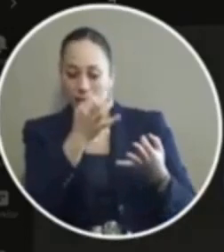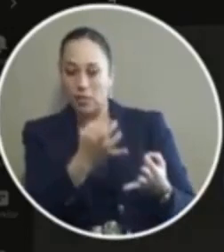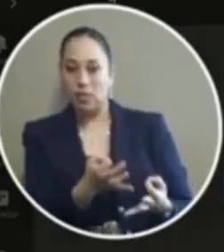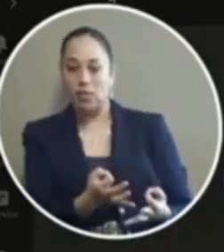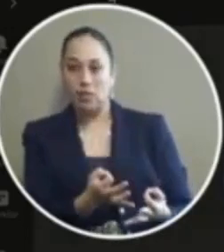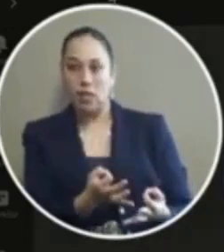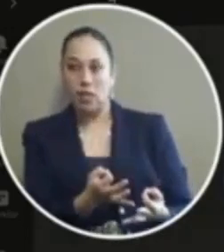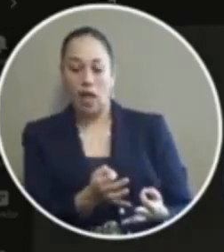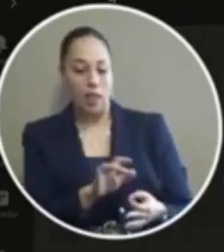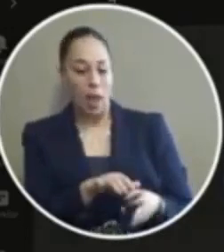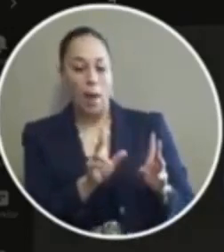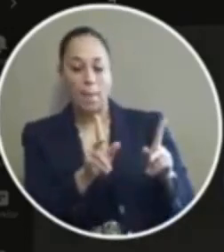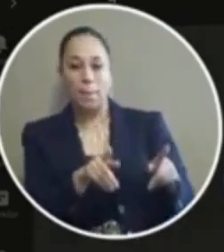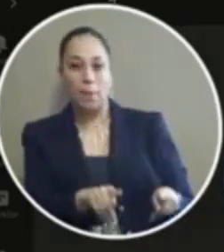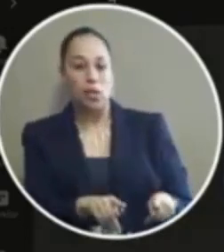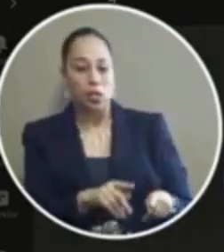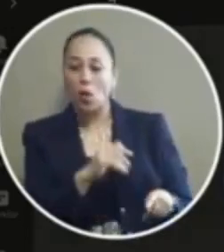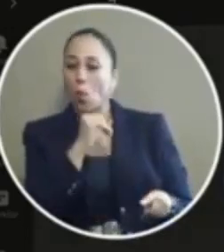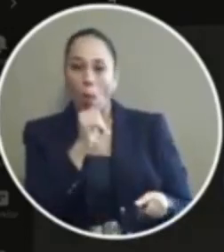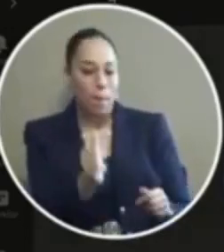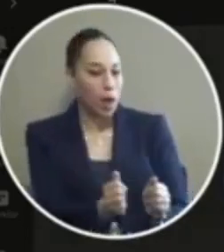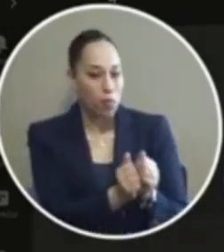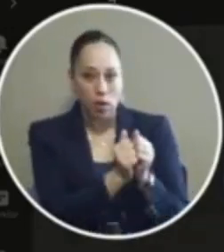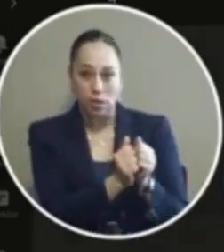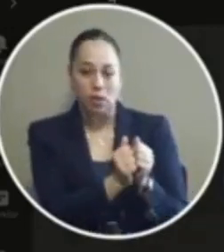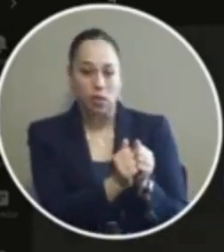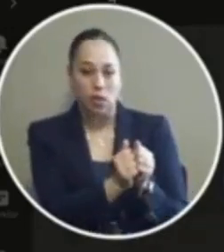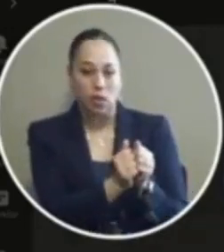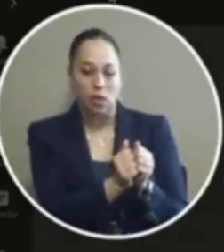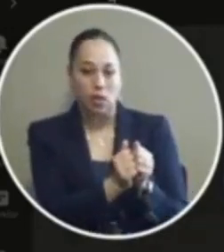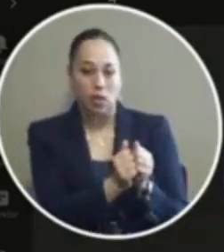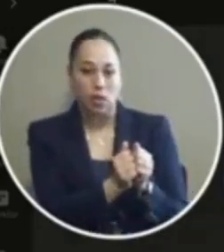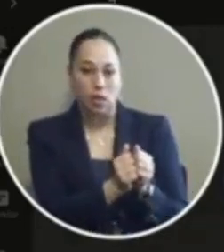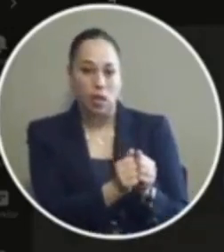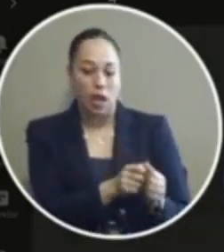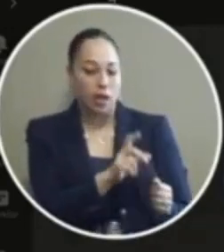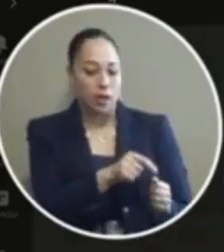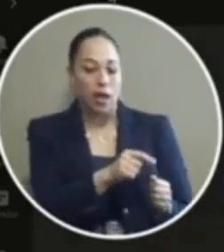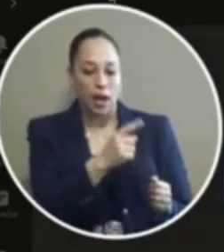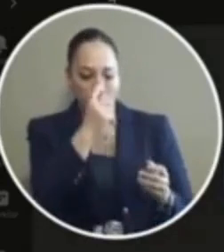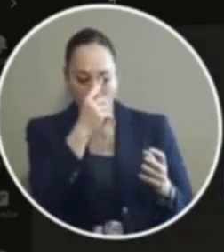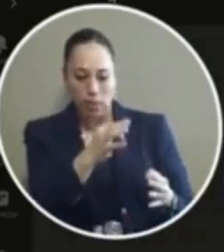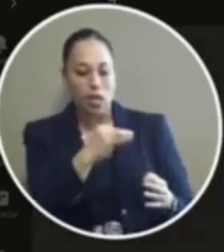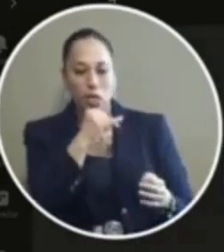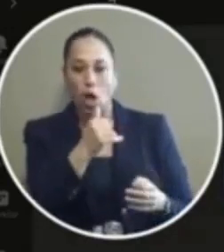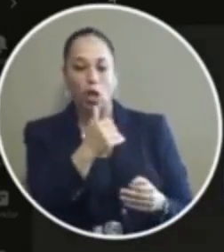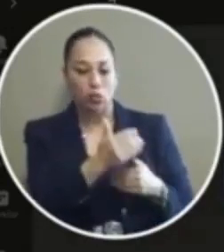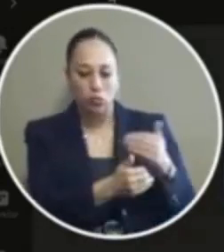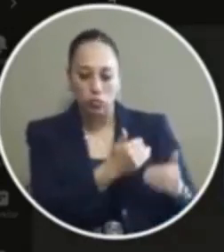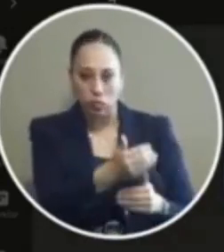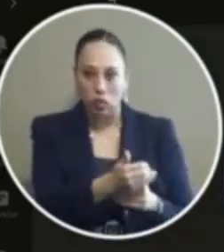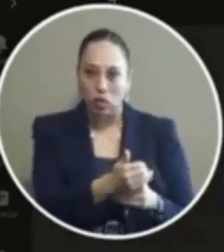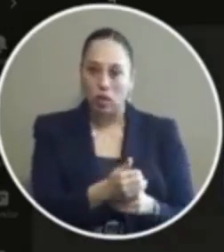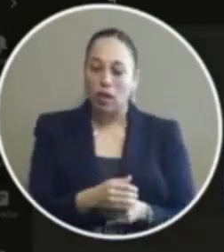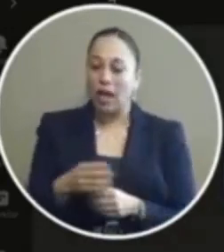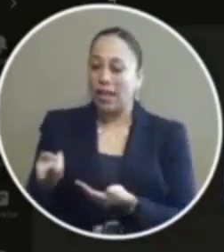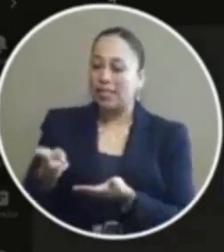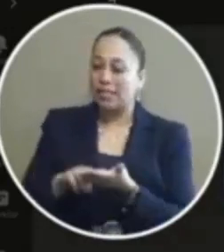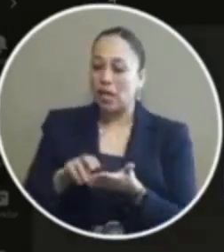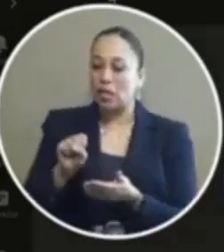that a person will not be arrested essentially they're making a decision not to prosecute sight and summons